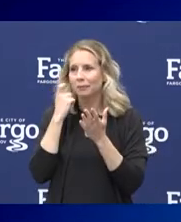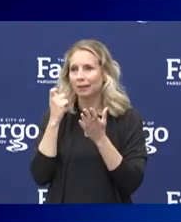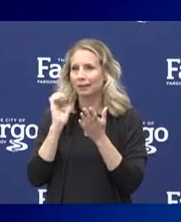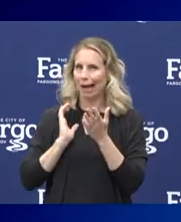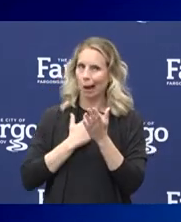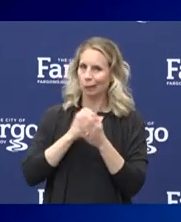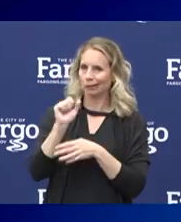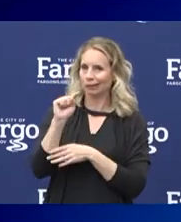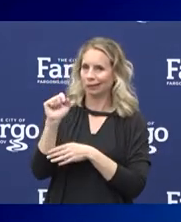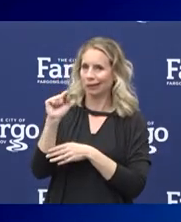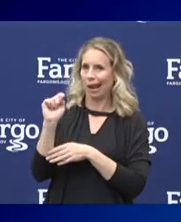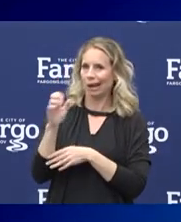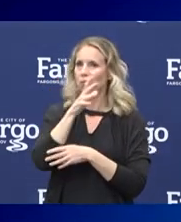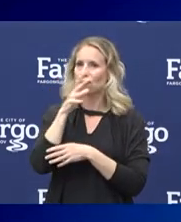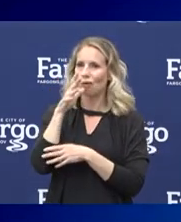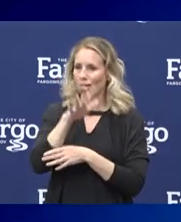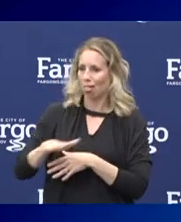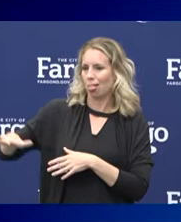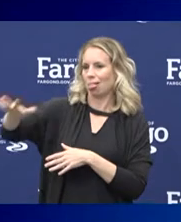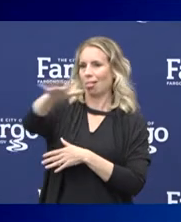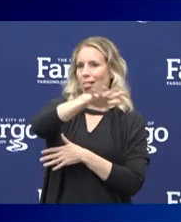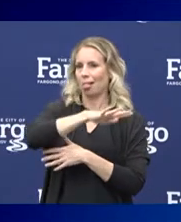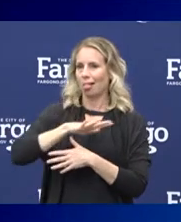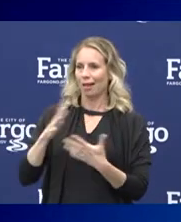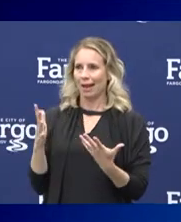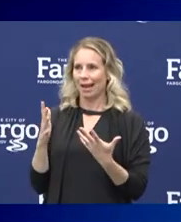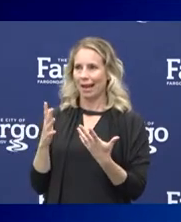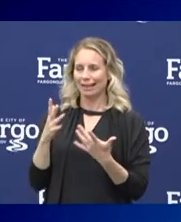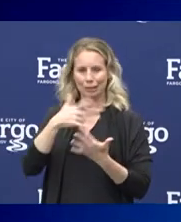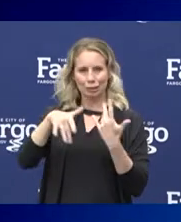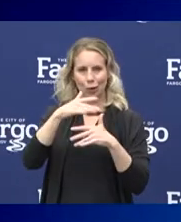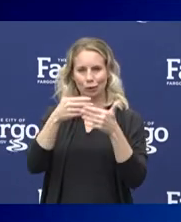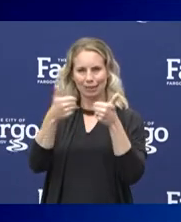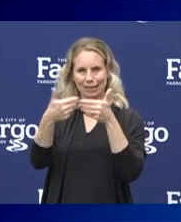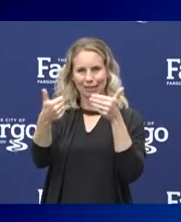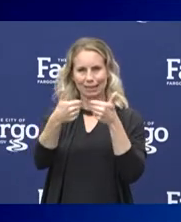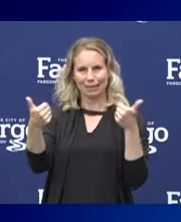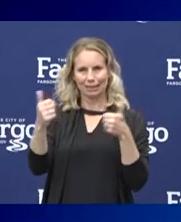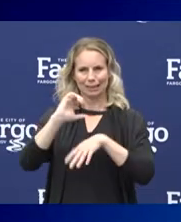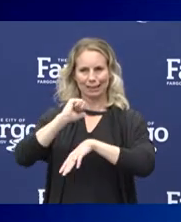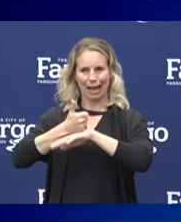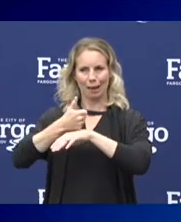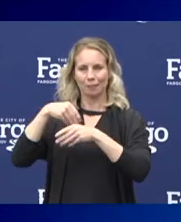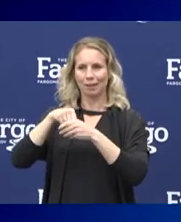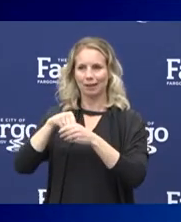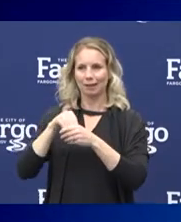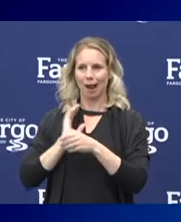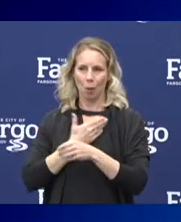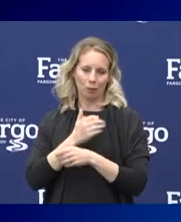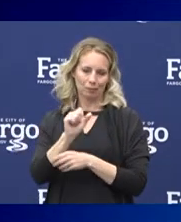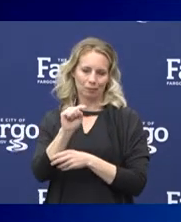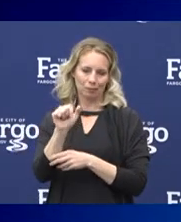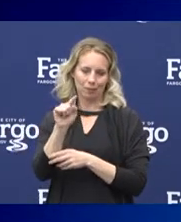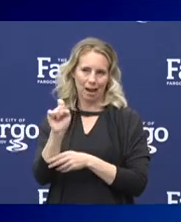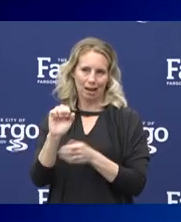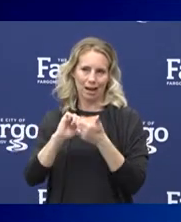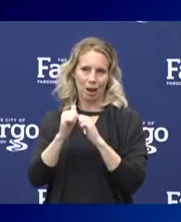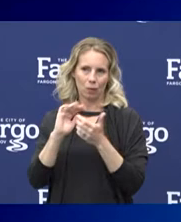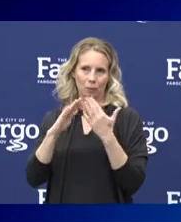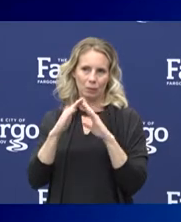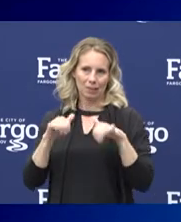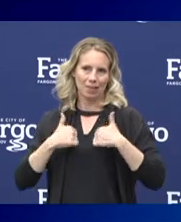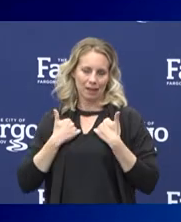of our state. We are a rural state with kind of social distancing sort of built into the way we live and the way our communities are built.